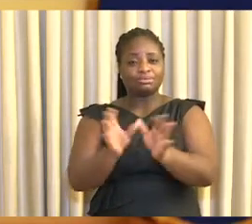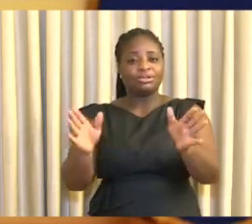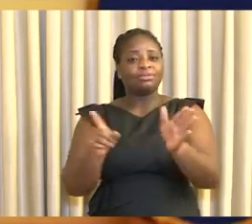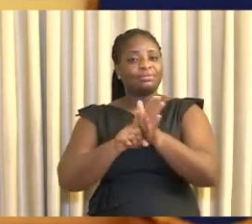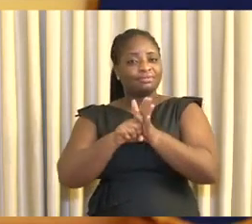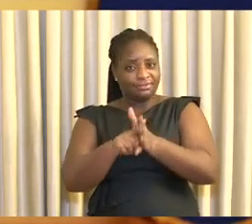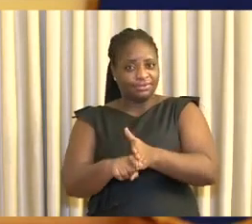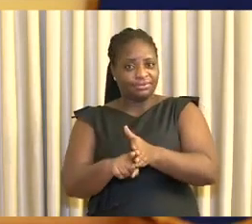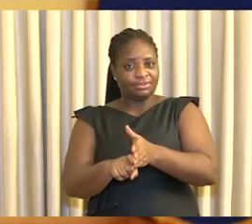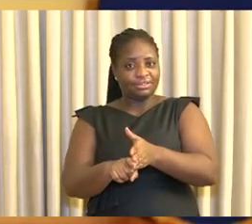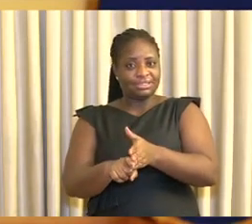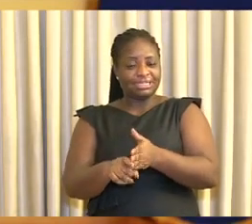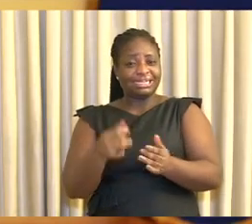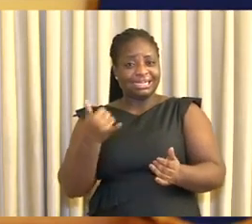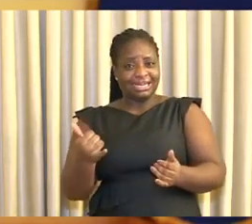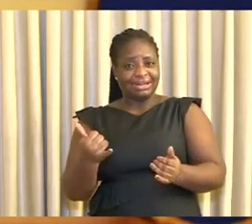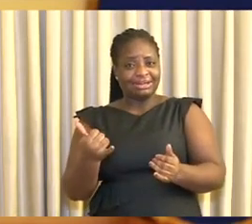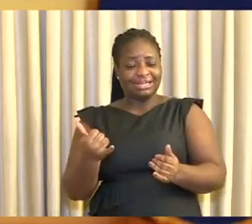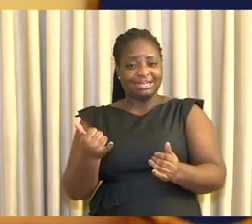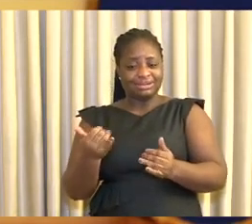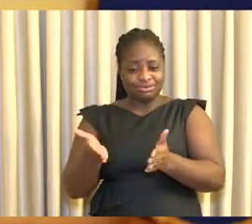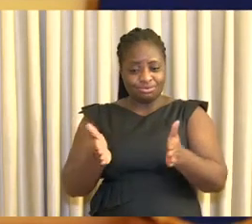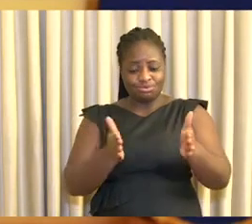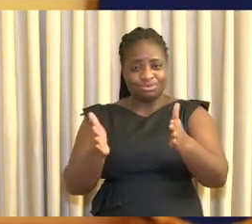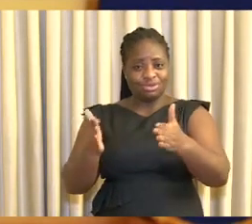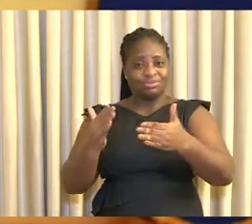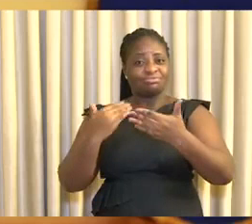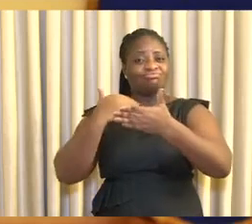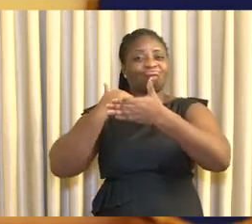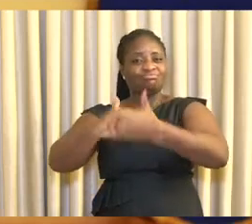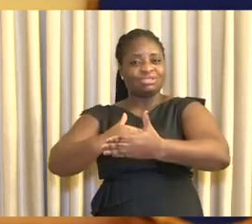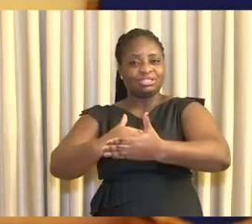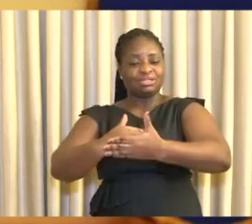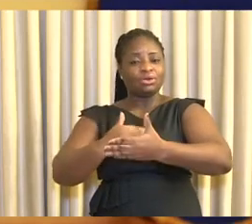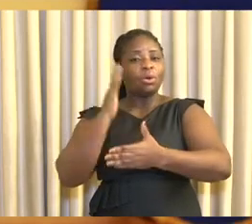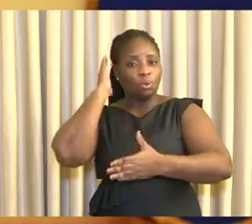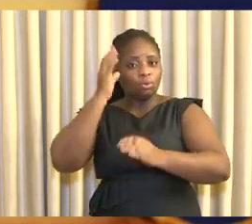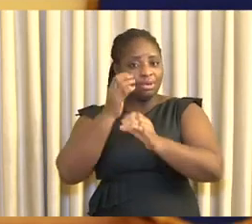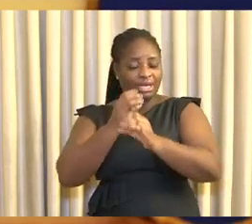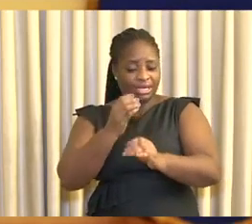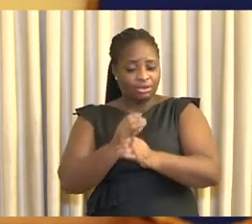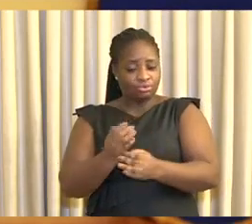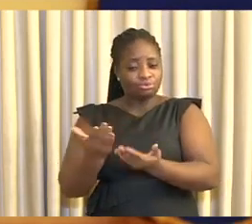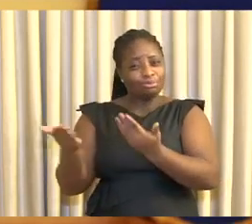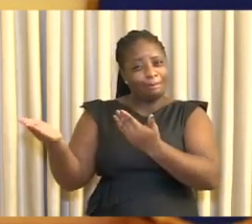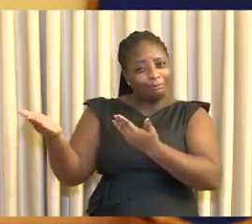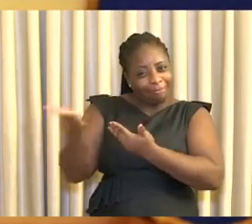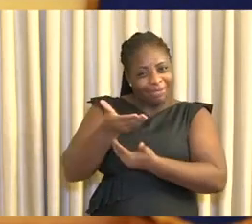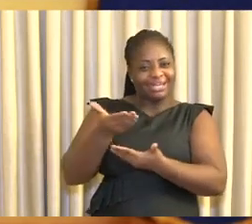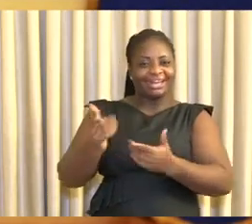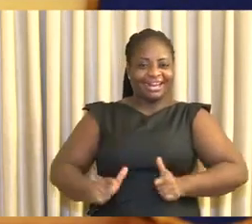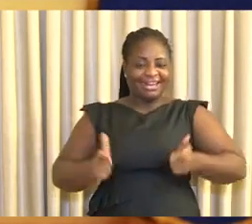the systematic easing of these restrictions will be undertaken to bring life back to